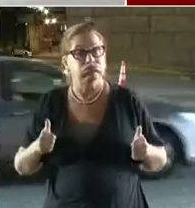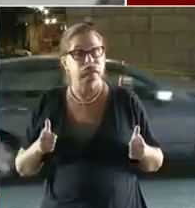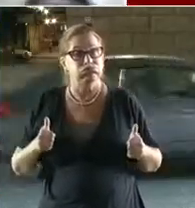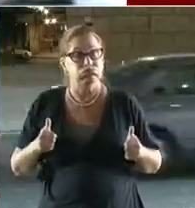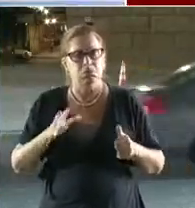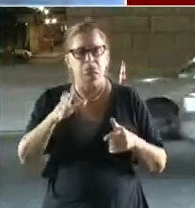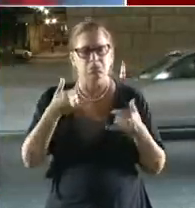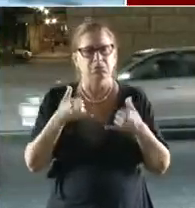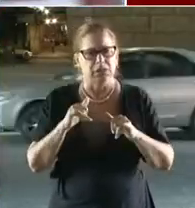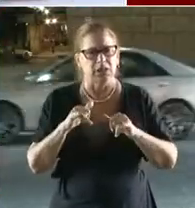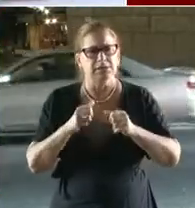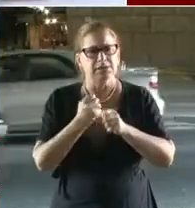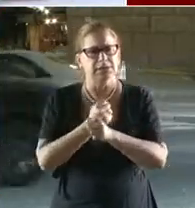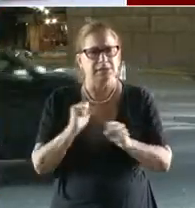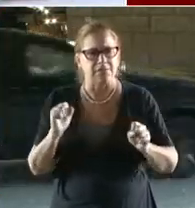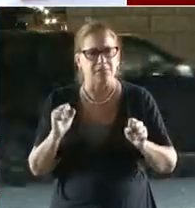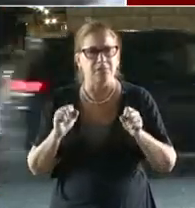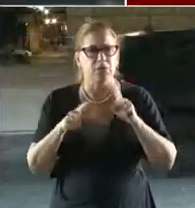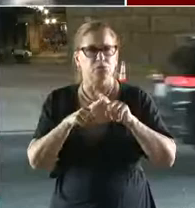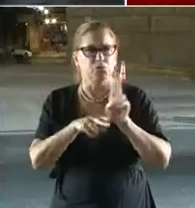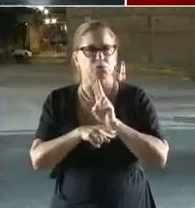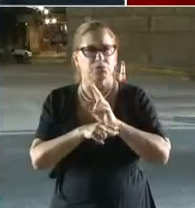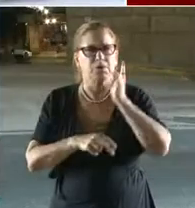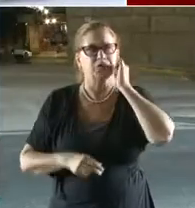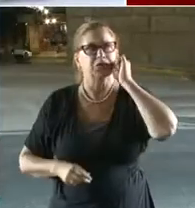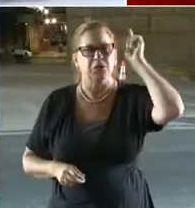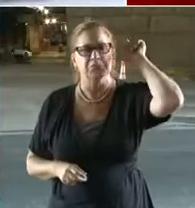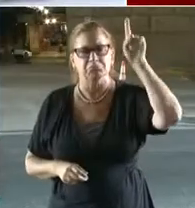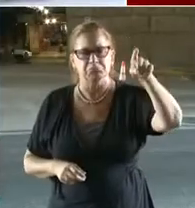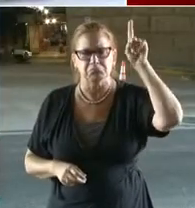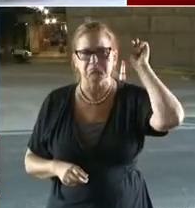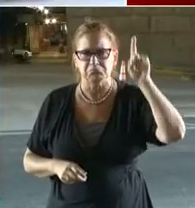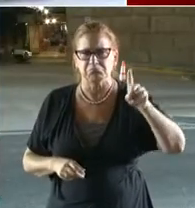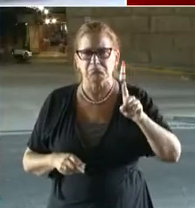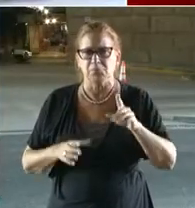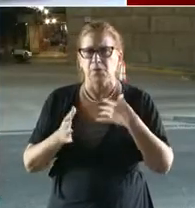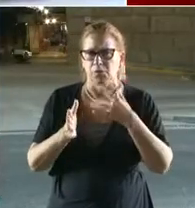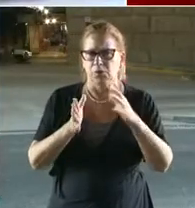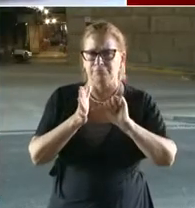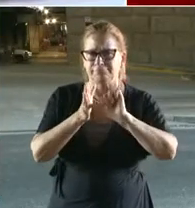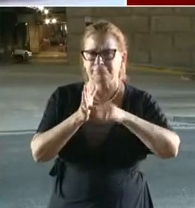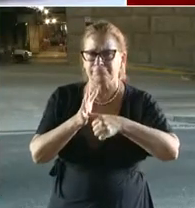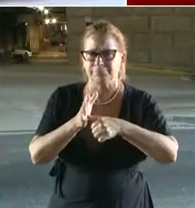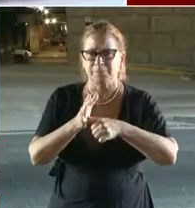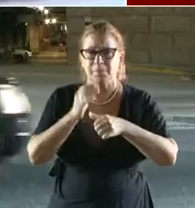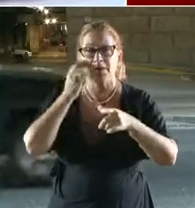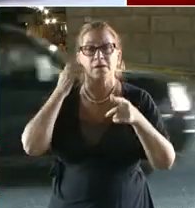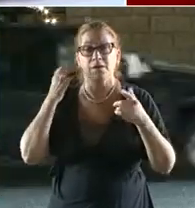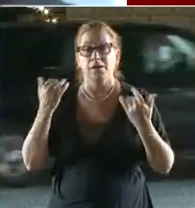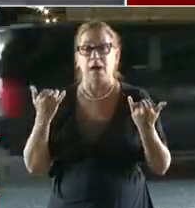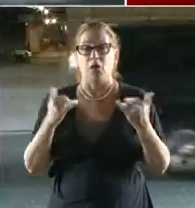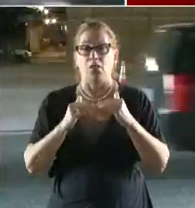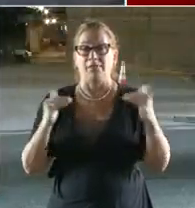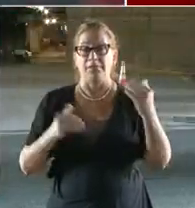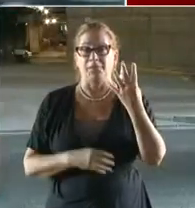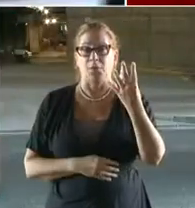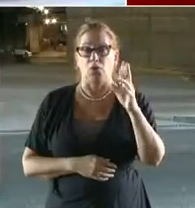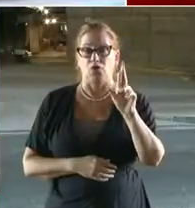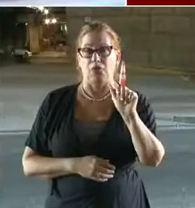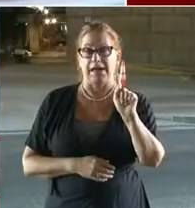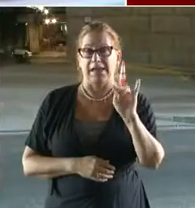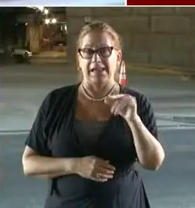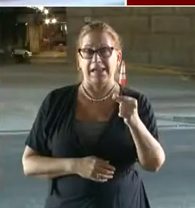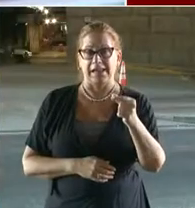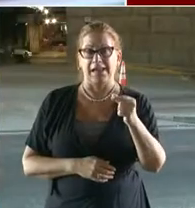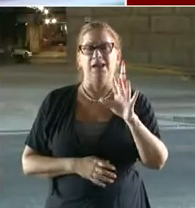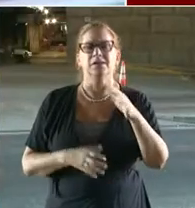pedestrians to use every day. Again, I repeat, a bridge that is rated 4 is safe for vehicles and for pedestrians